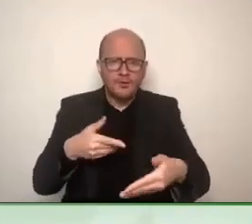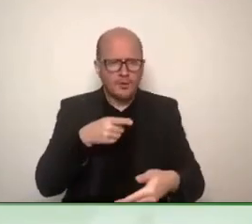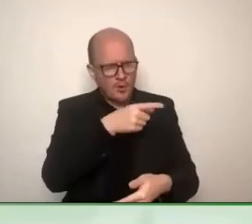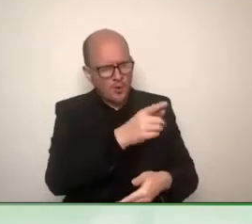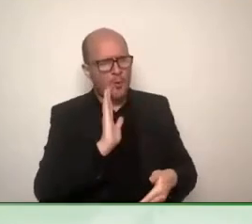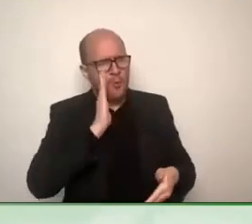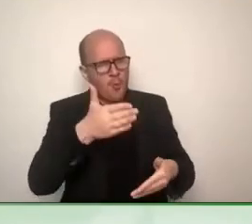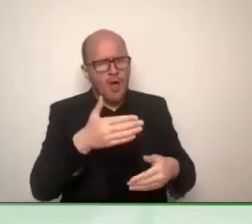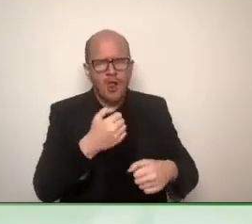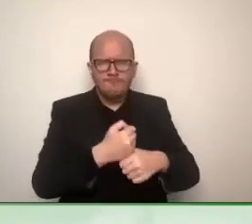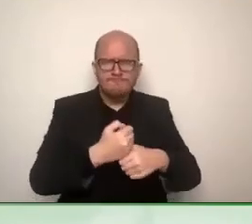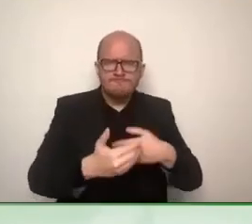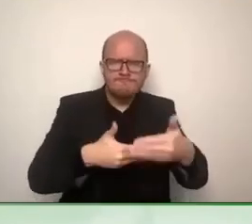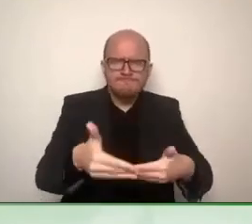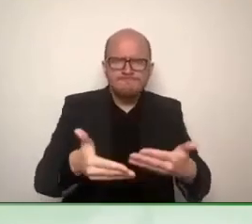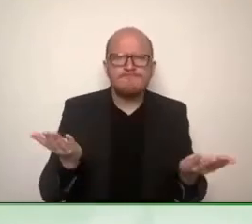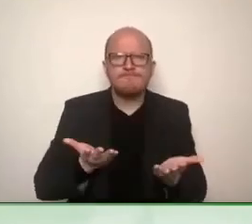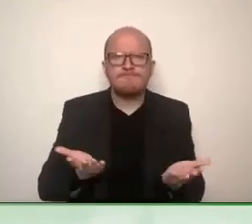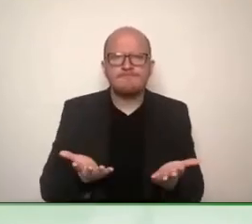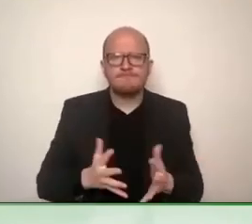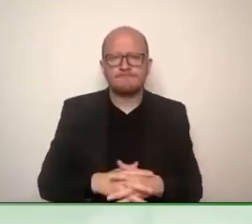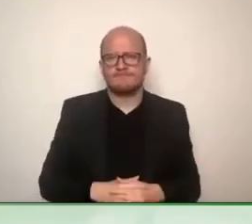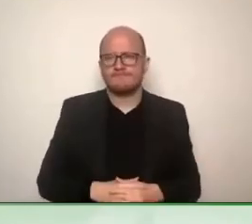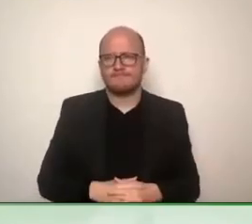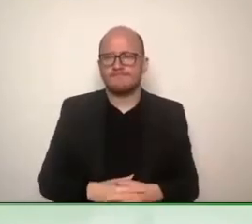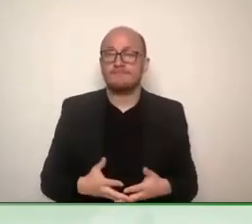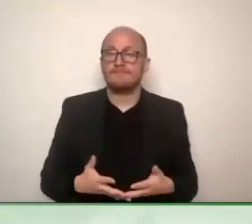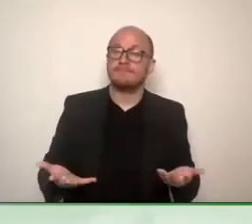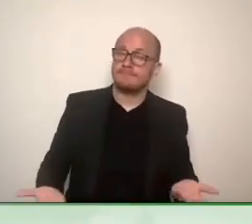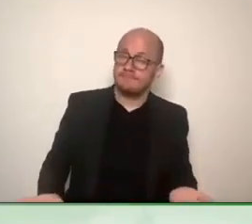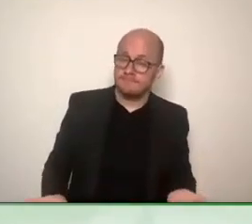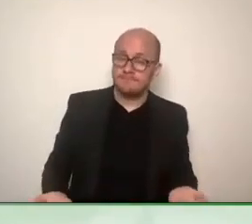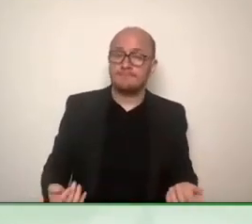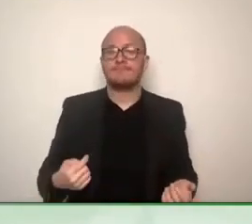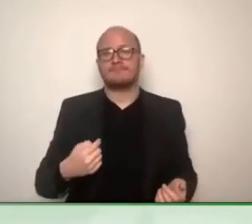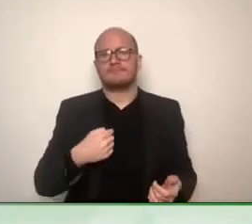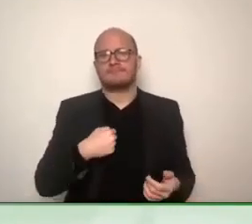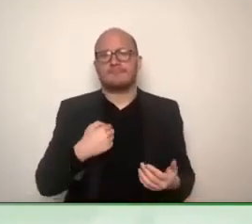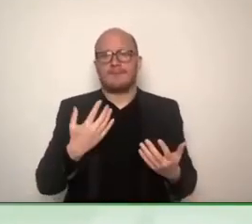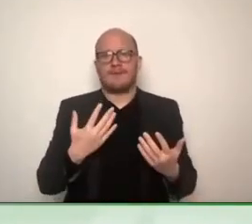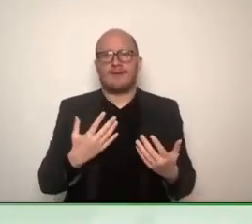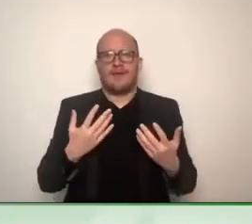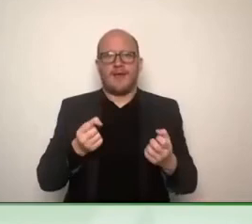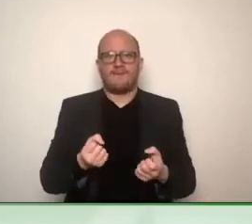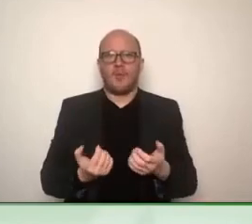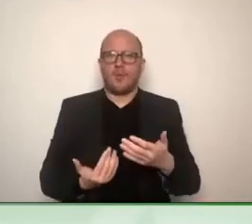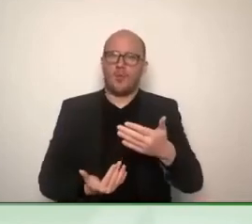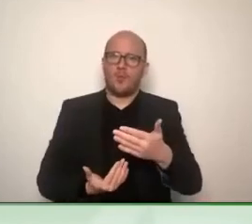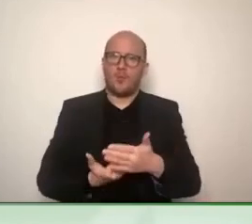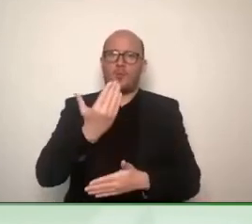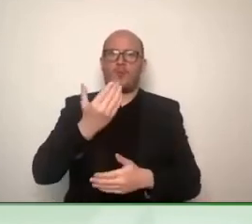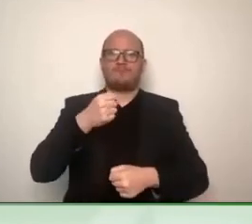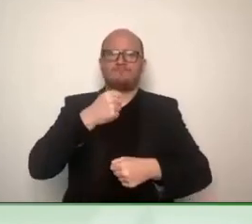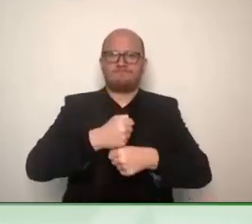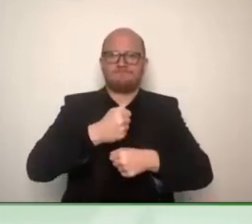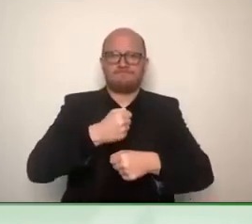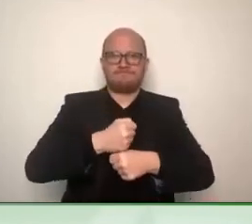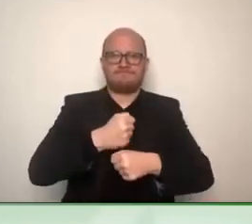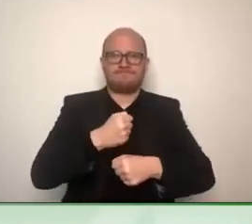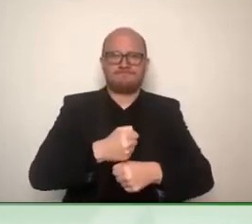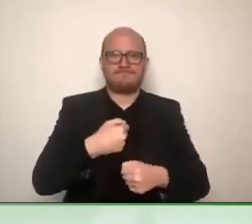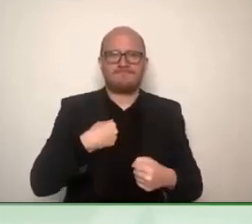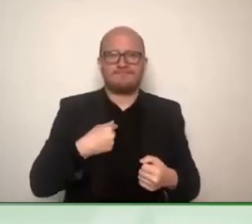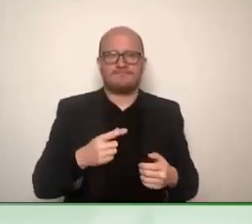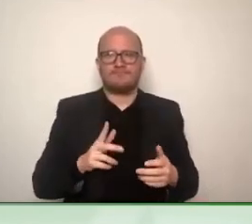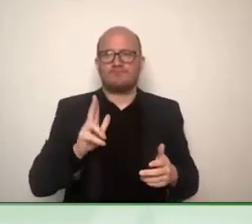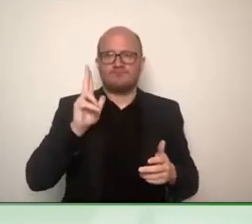situation that I just started a new job and have the opportunity to build a research group in a new university. And I took a lot